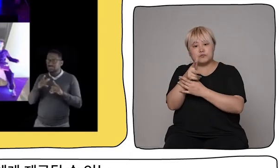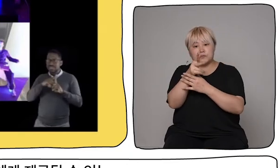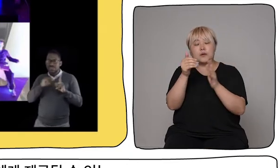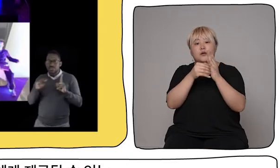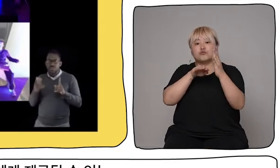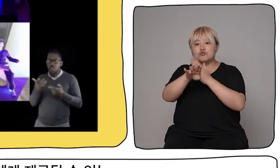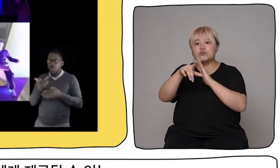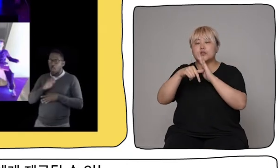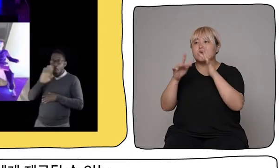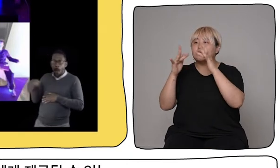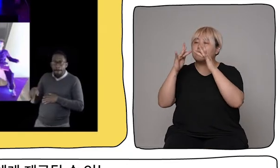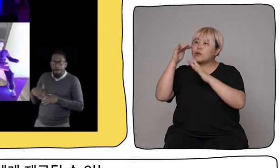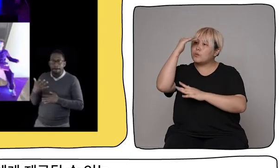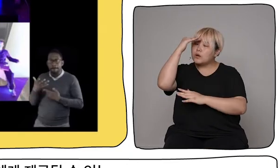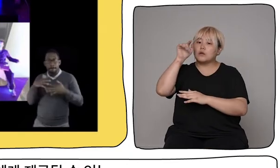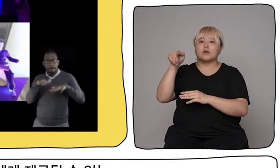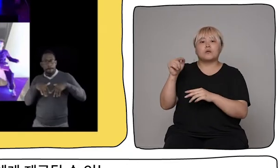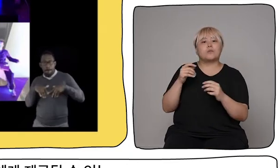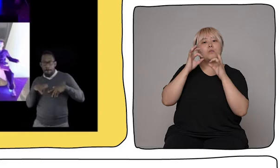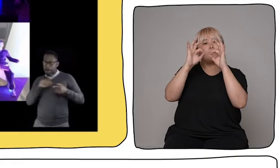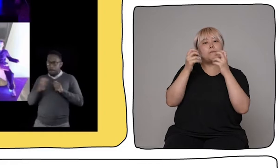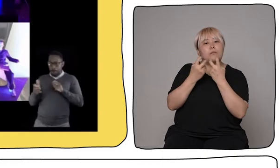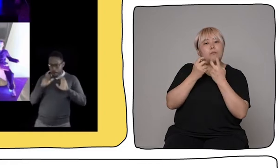digital, remote or at home audience.